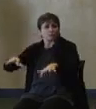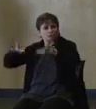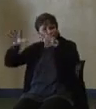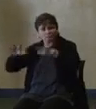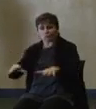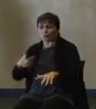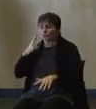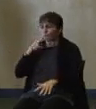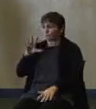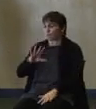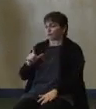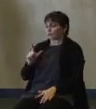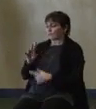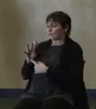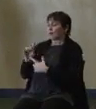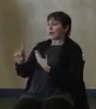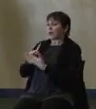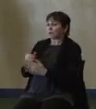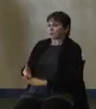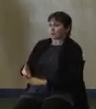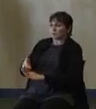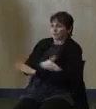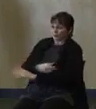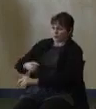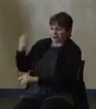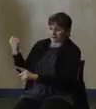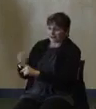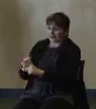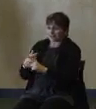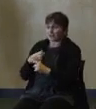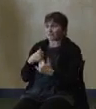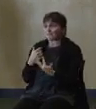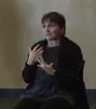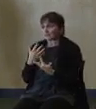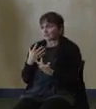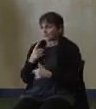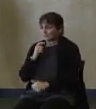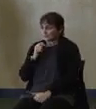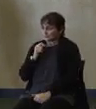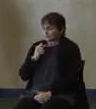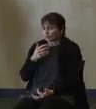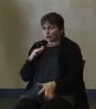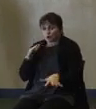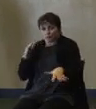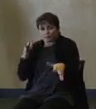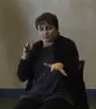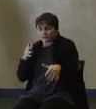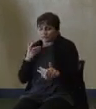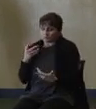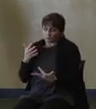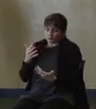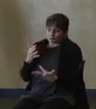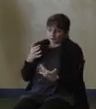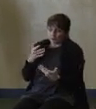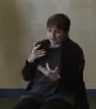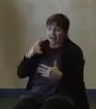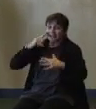about 24 hours before I sit there and hold my breath, because I think that we're going to have a lot of outages.